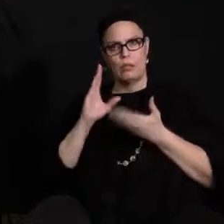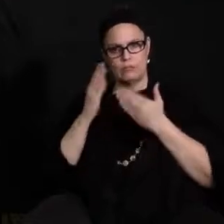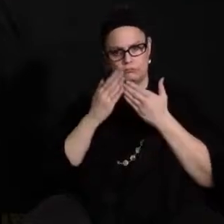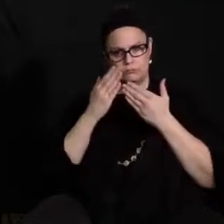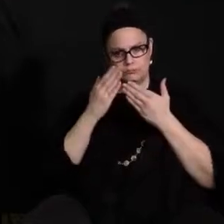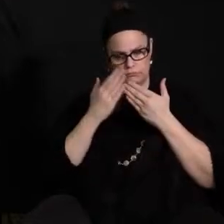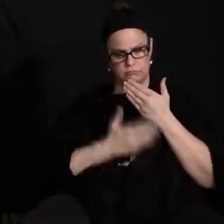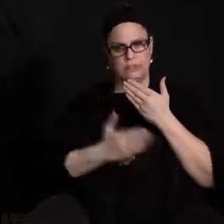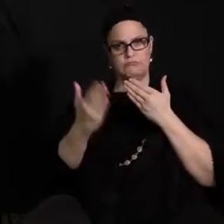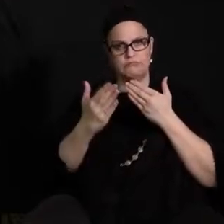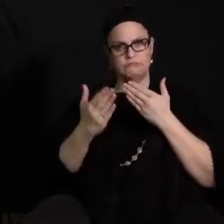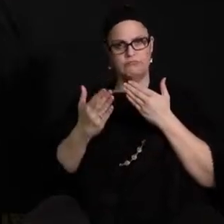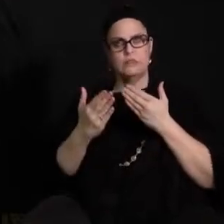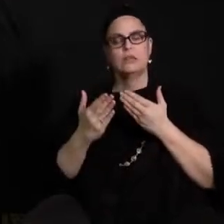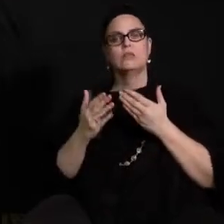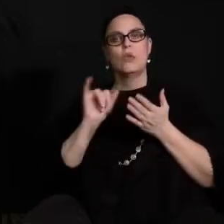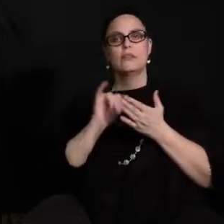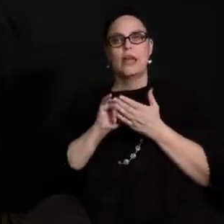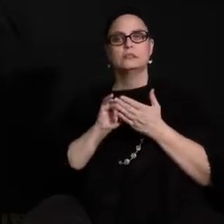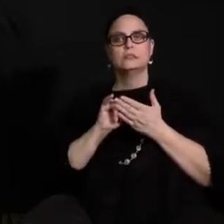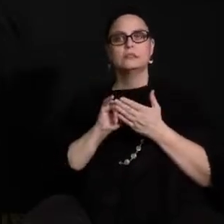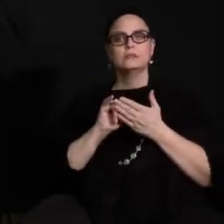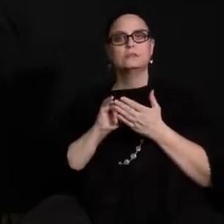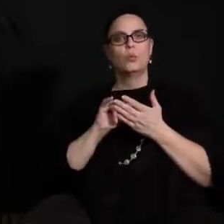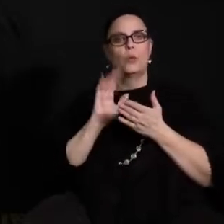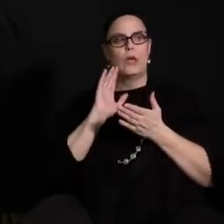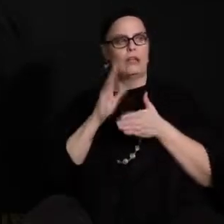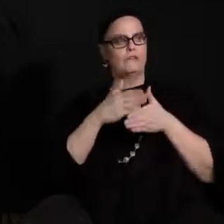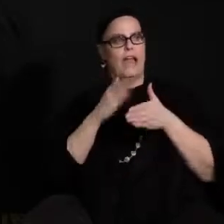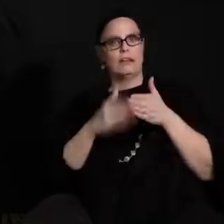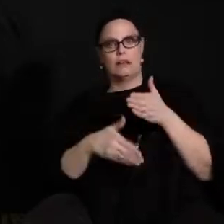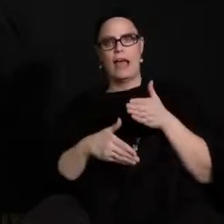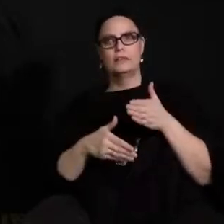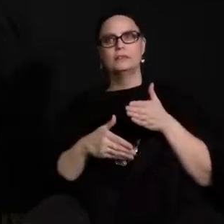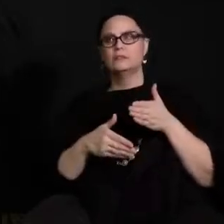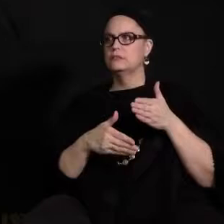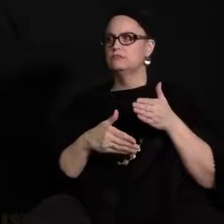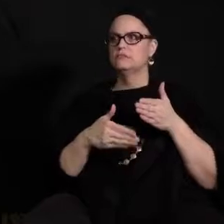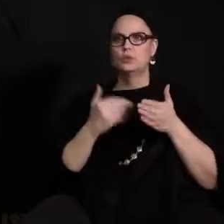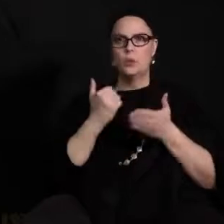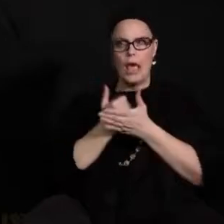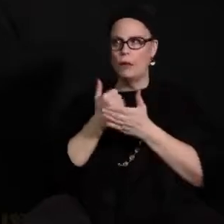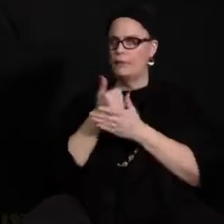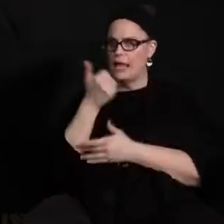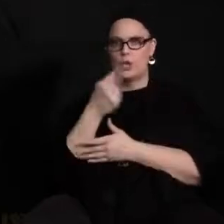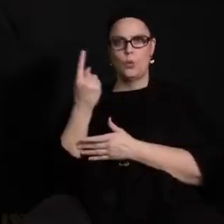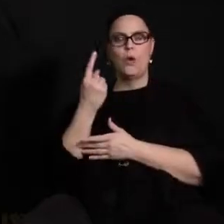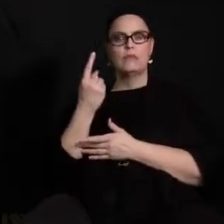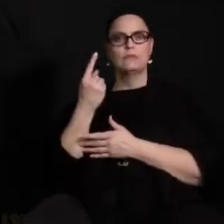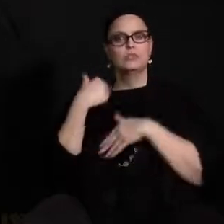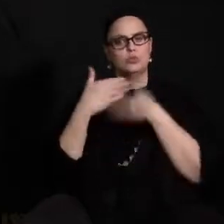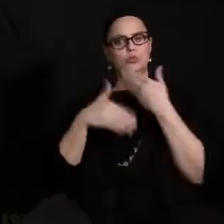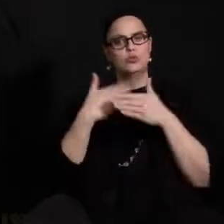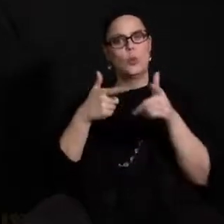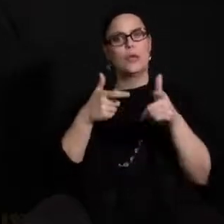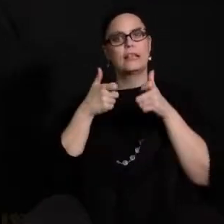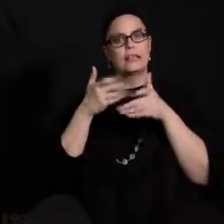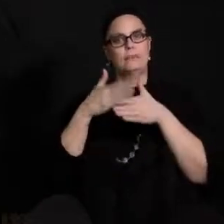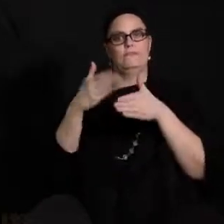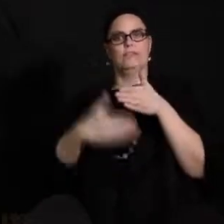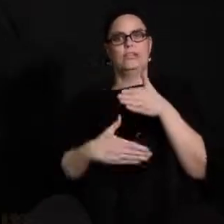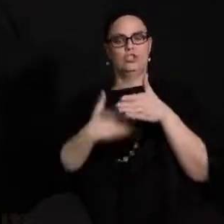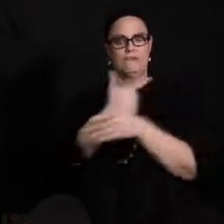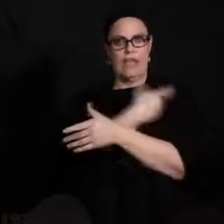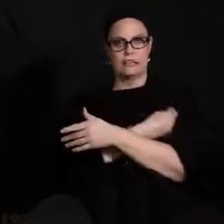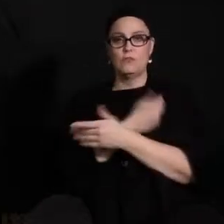opportunity for in the coming weeks to really finalize anyone that is choosing to get vaccinated um pretty quickly here but we're in a good